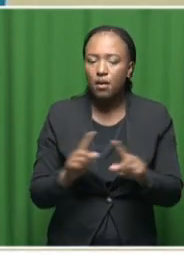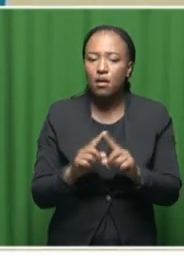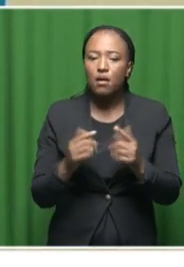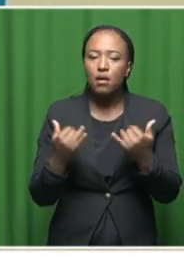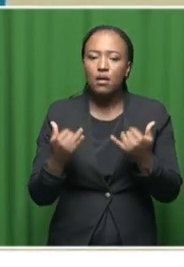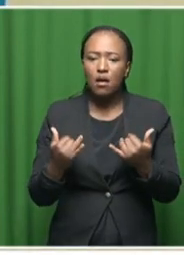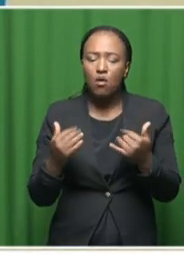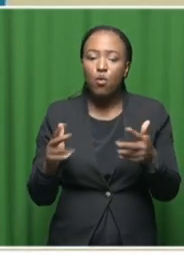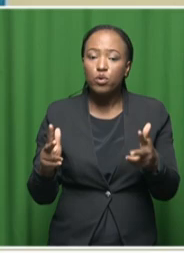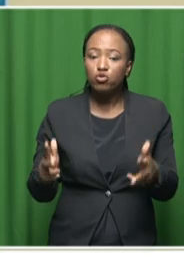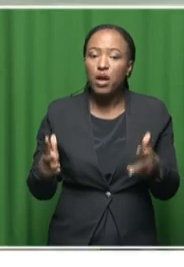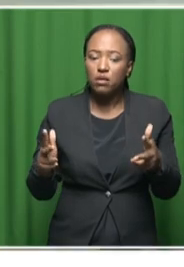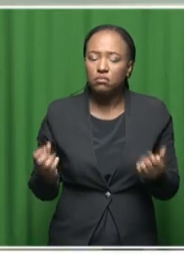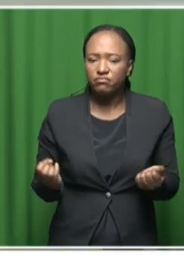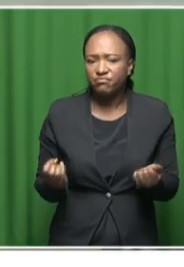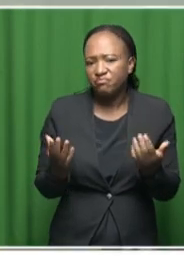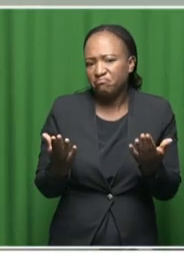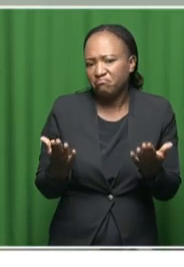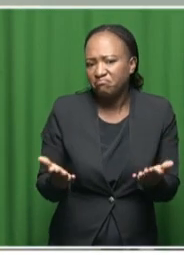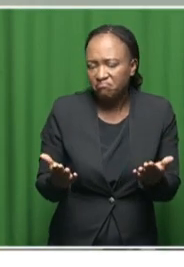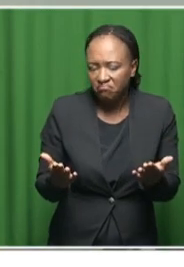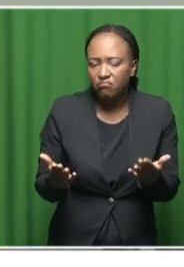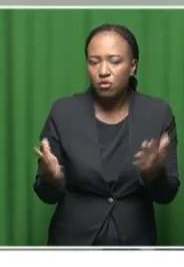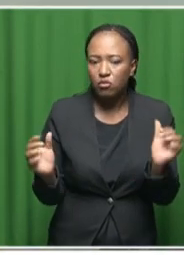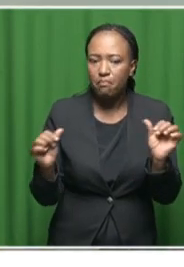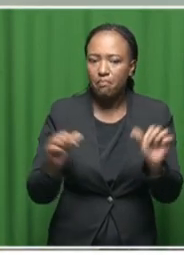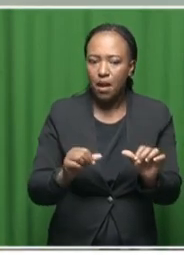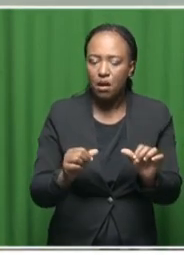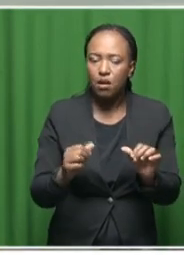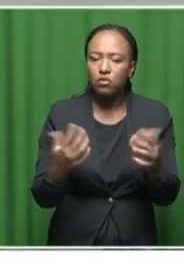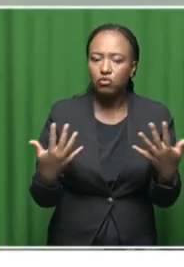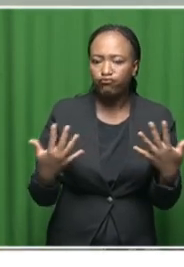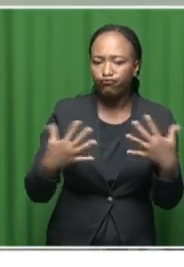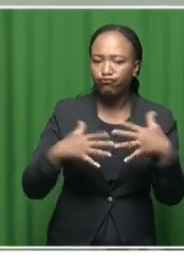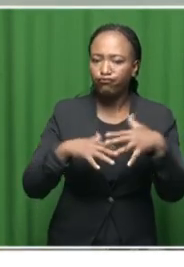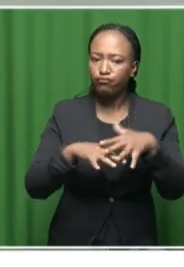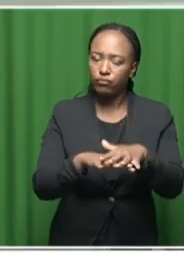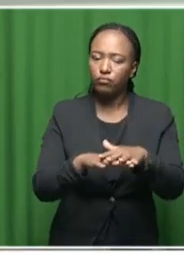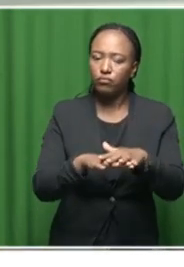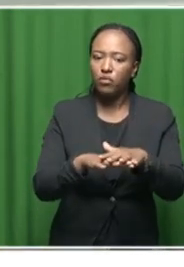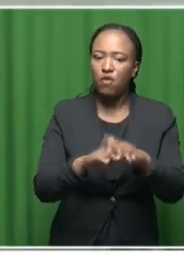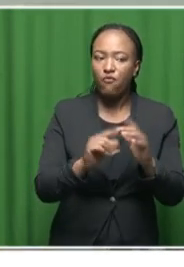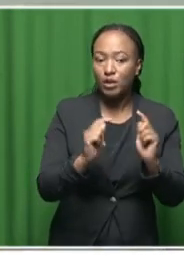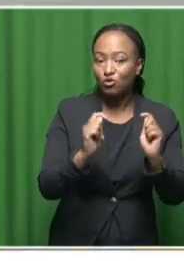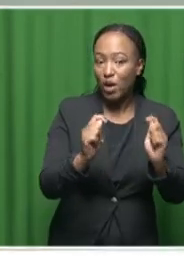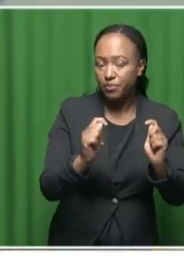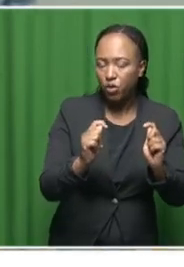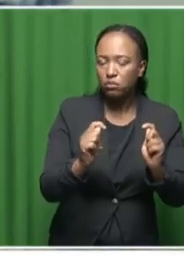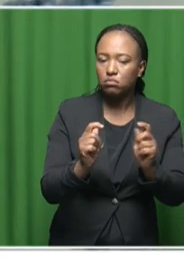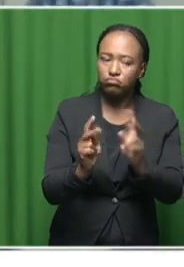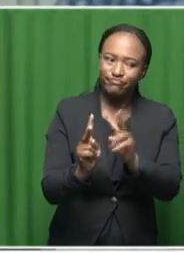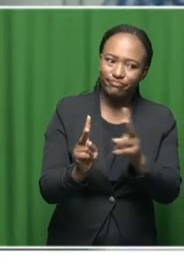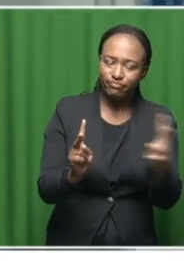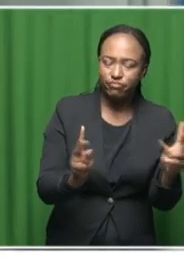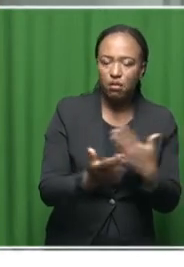of the train service to the province in order to incorporate it in its integrated transport network.